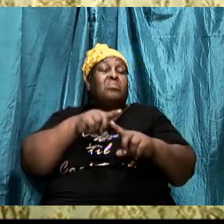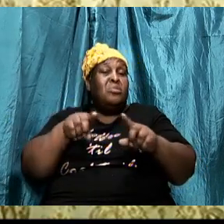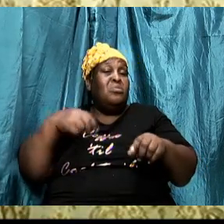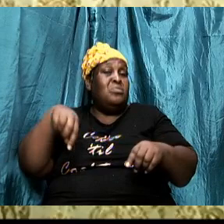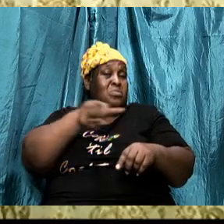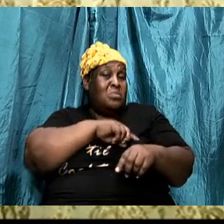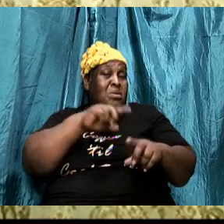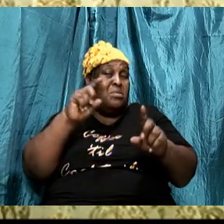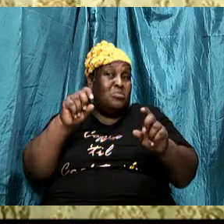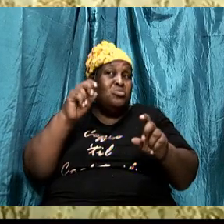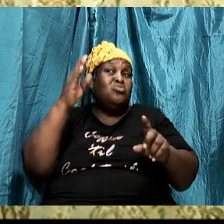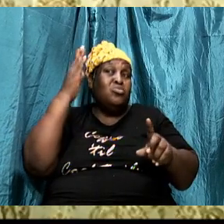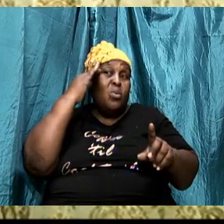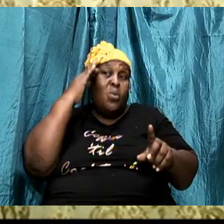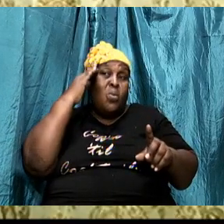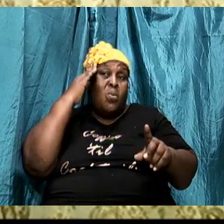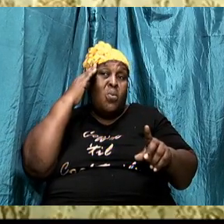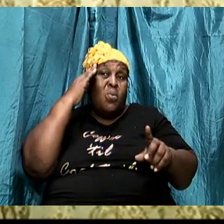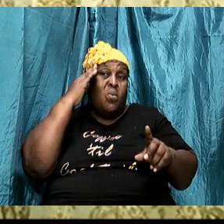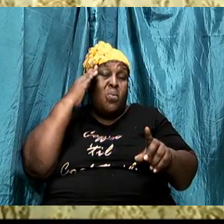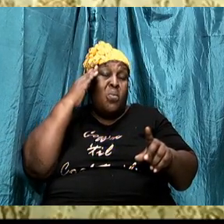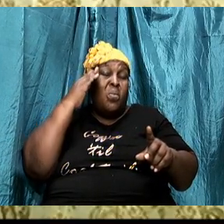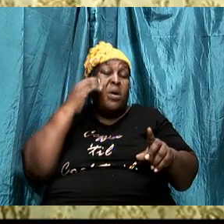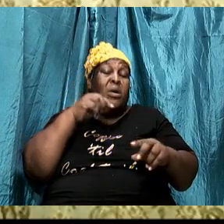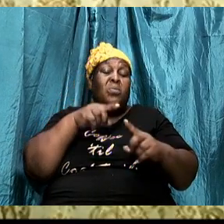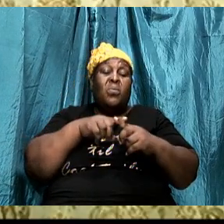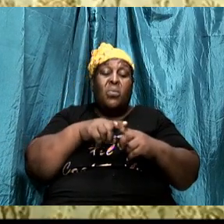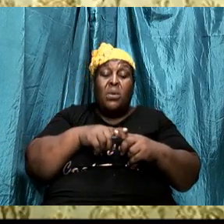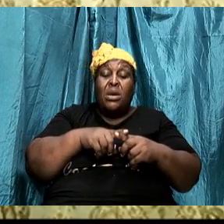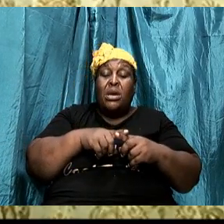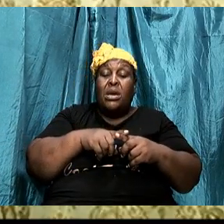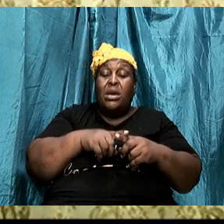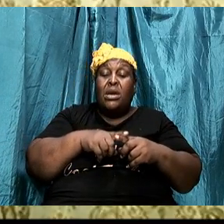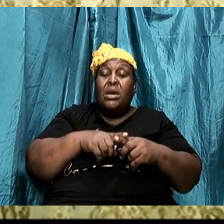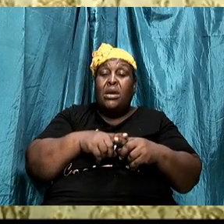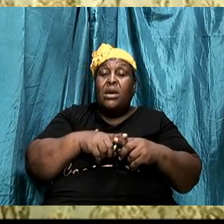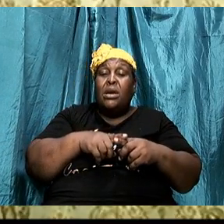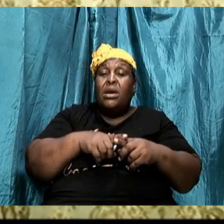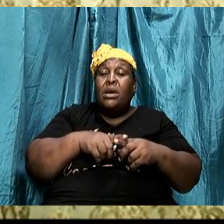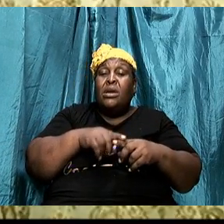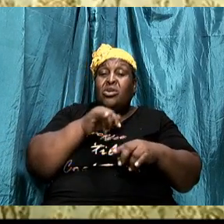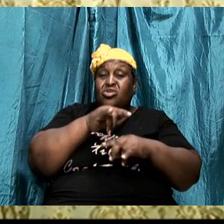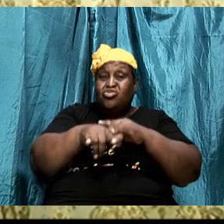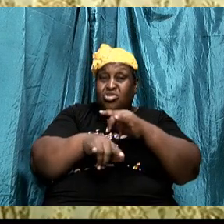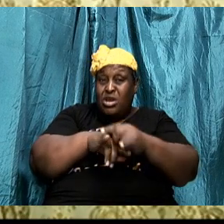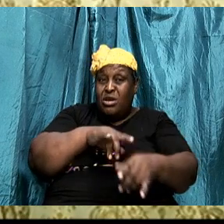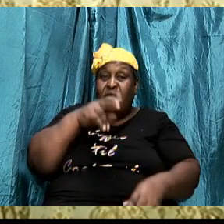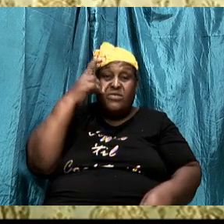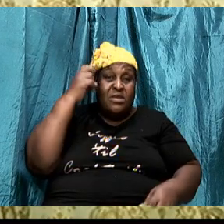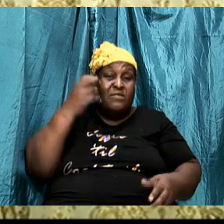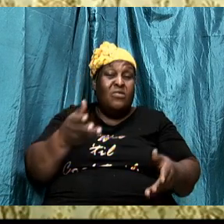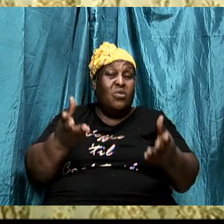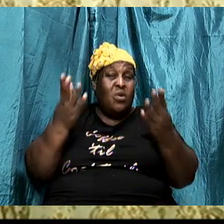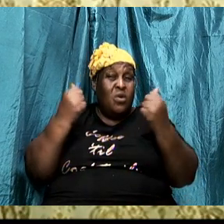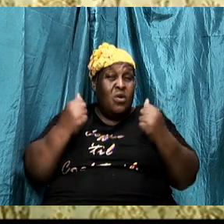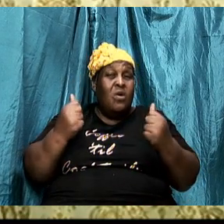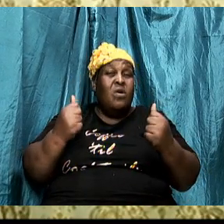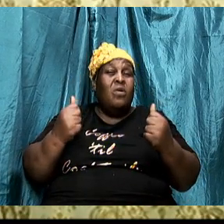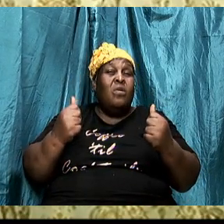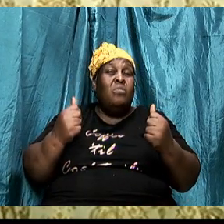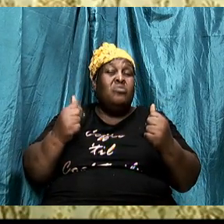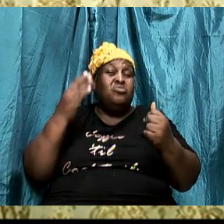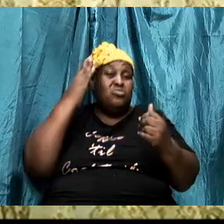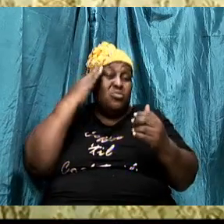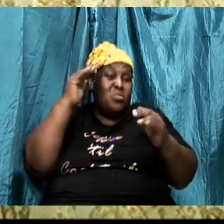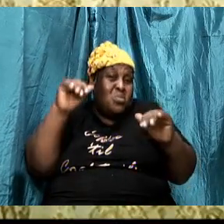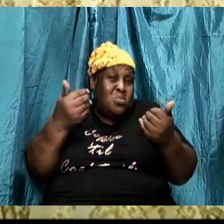to apply the strategies and, and the know-how in order to overcome what the adversary is throwing at us. Because